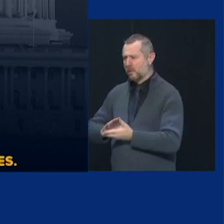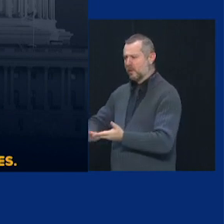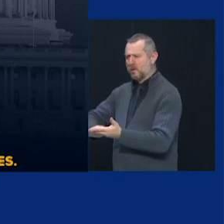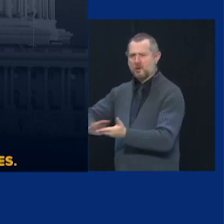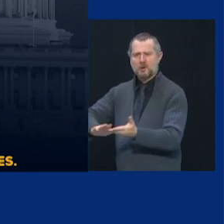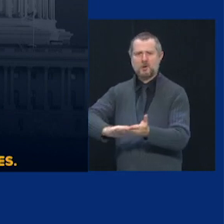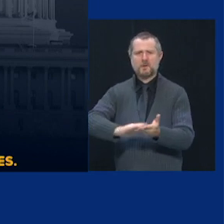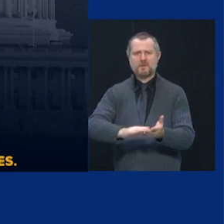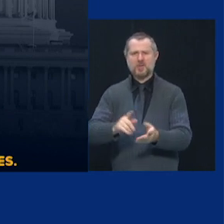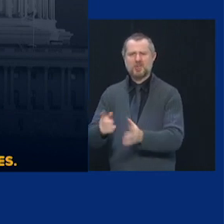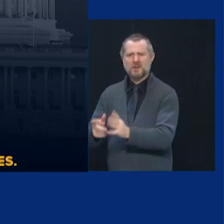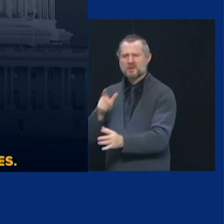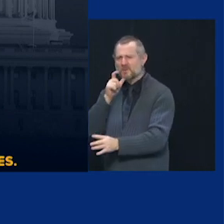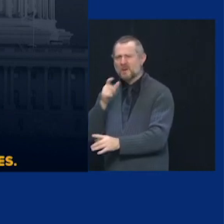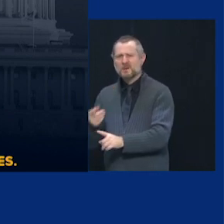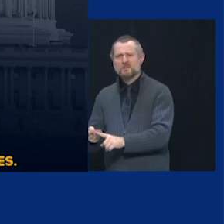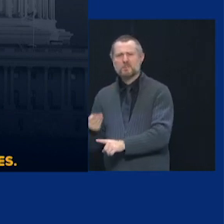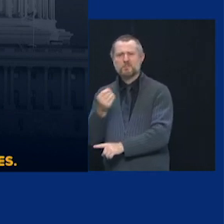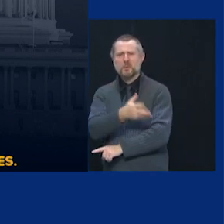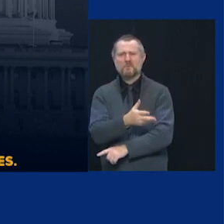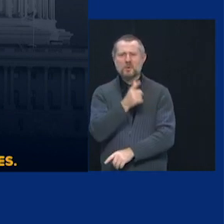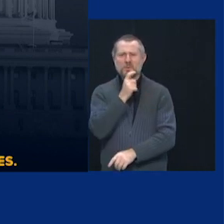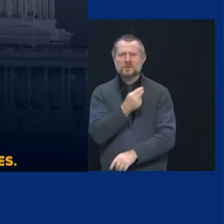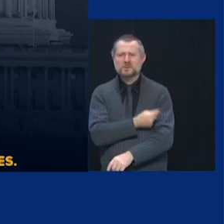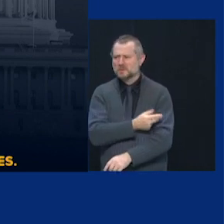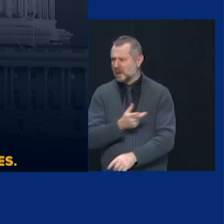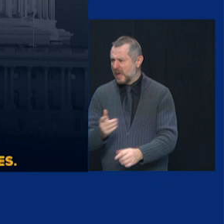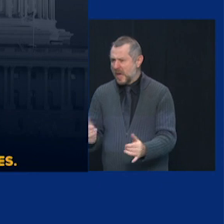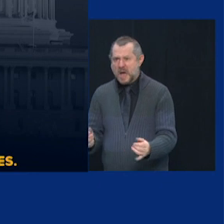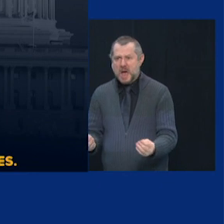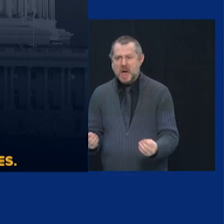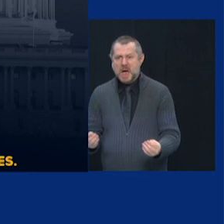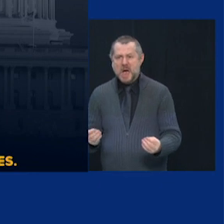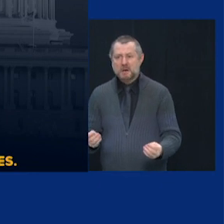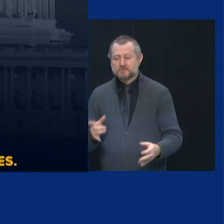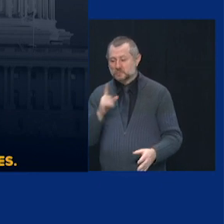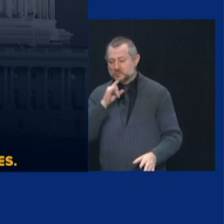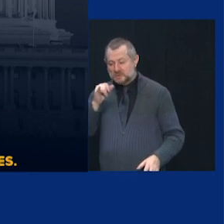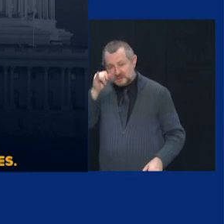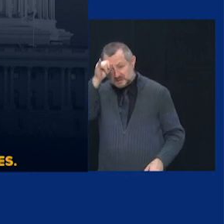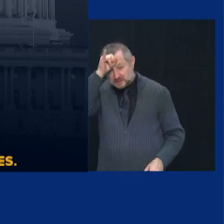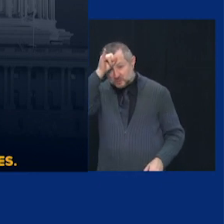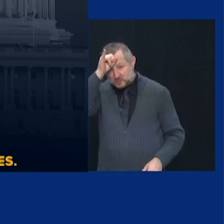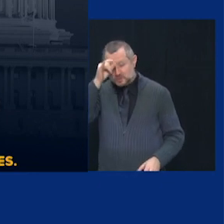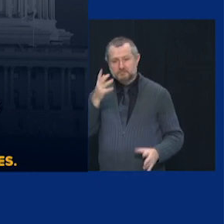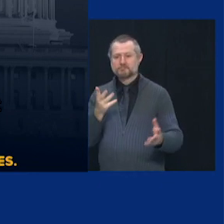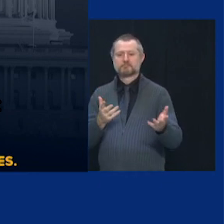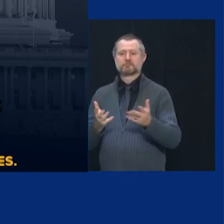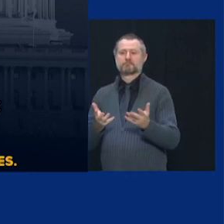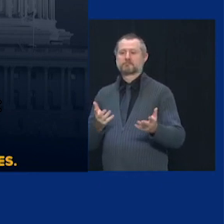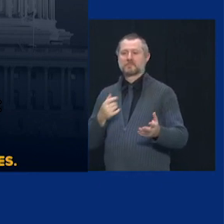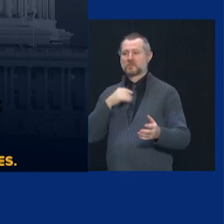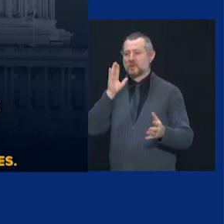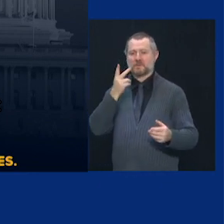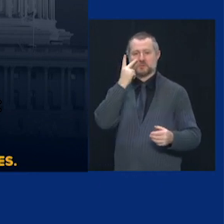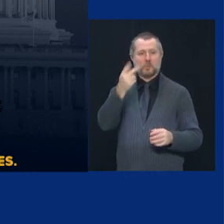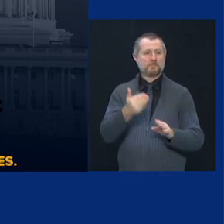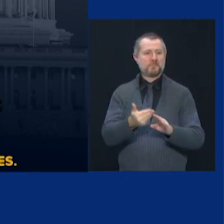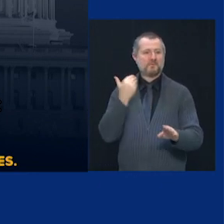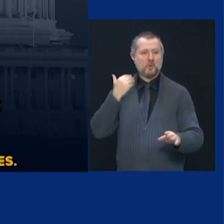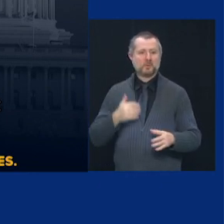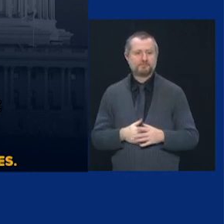a level of idiocy that is unparalleled. And